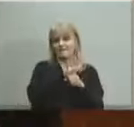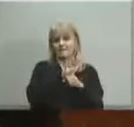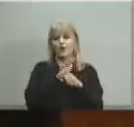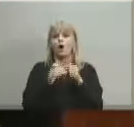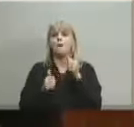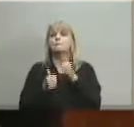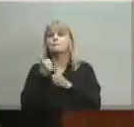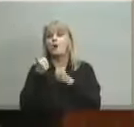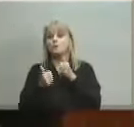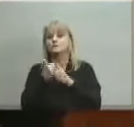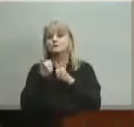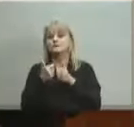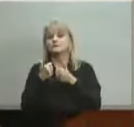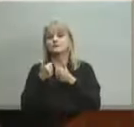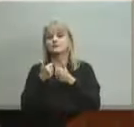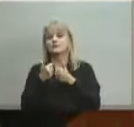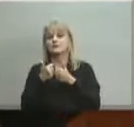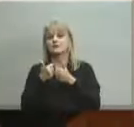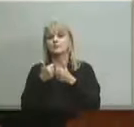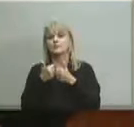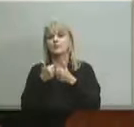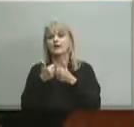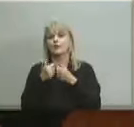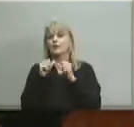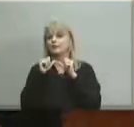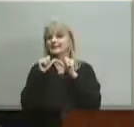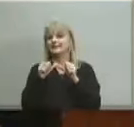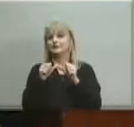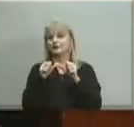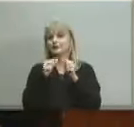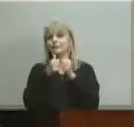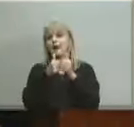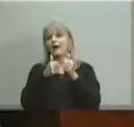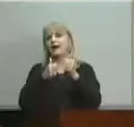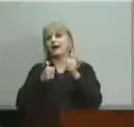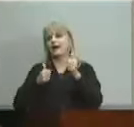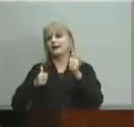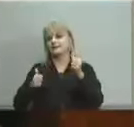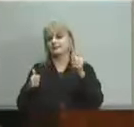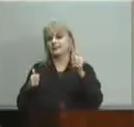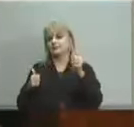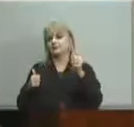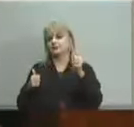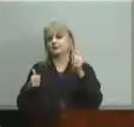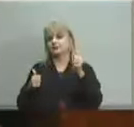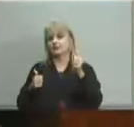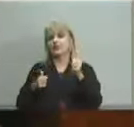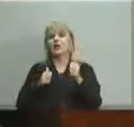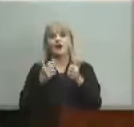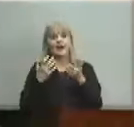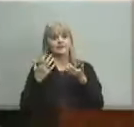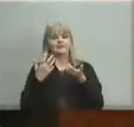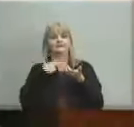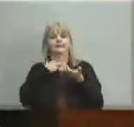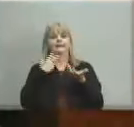falling continually behind and therefore get locked into